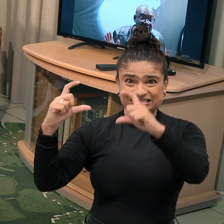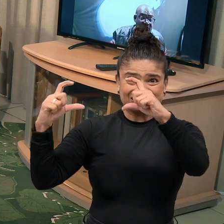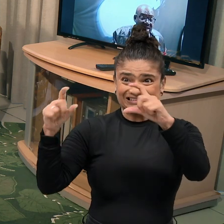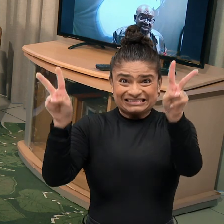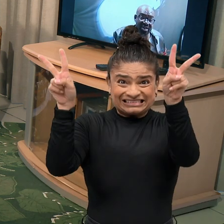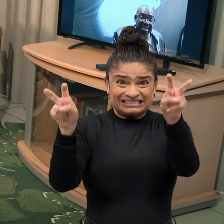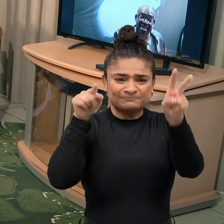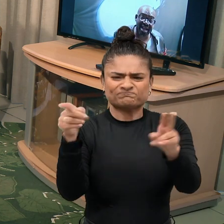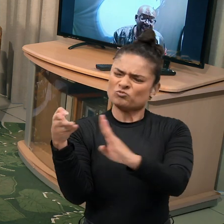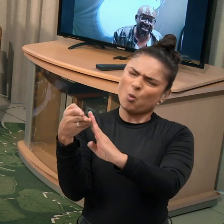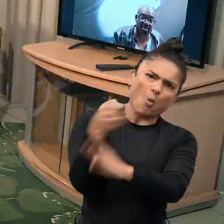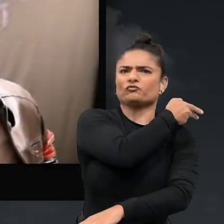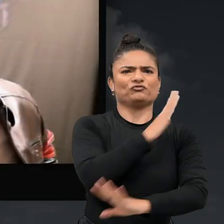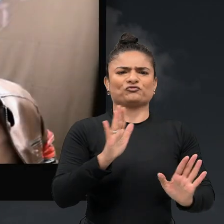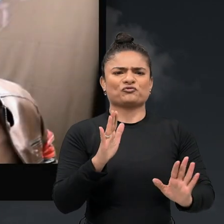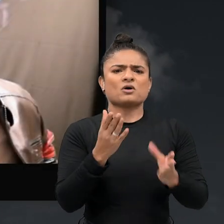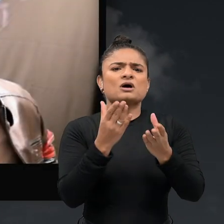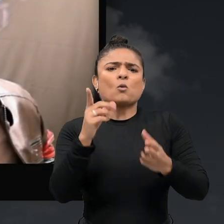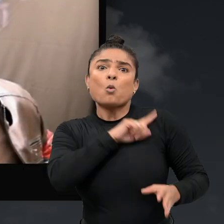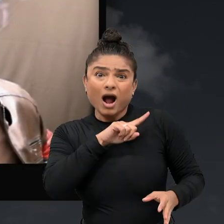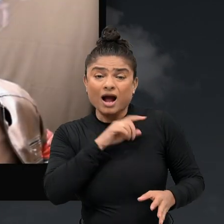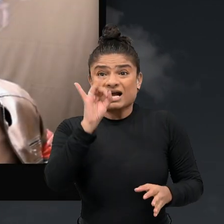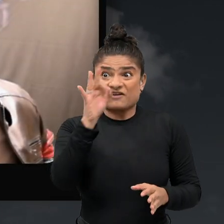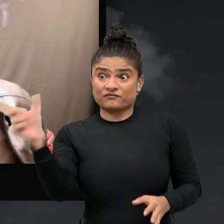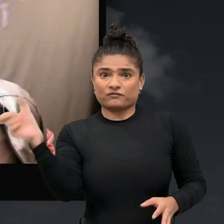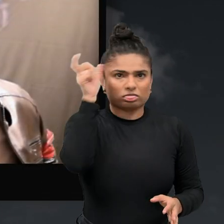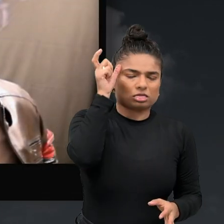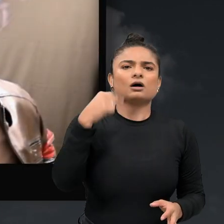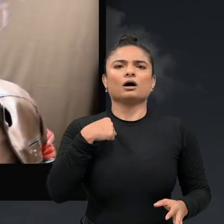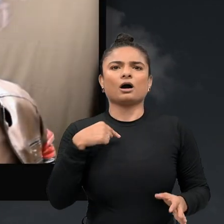anything that begins with the DIS. Because even if you are disadvantaged,